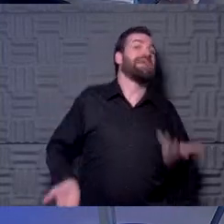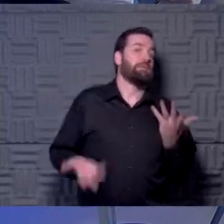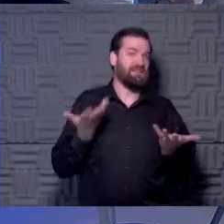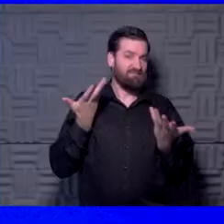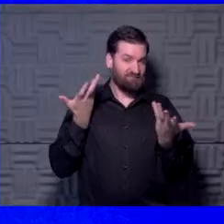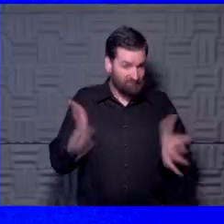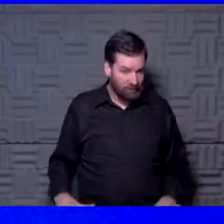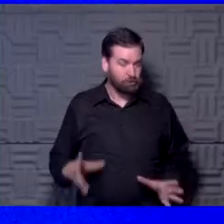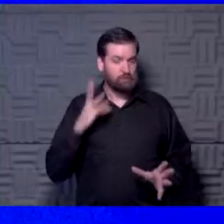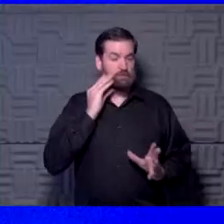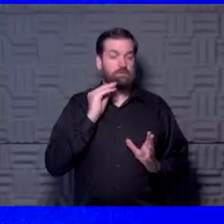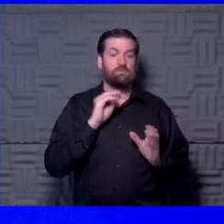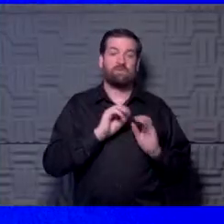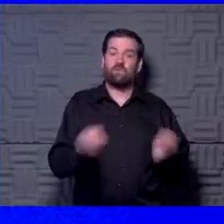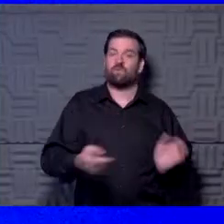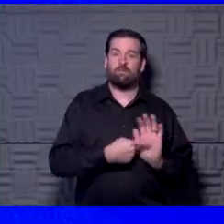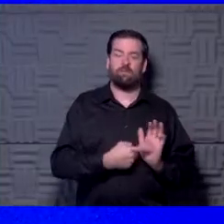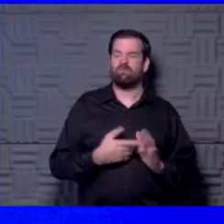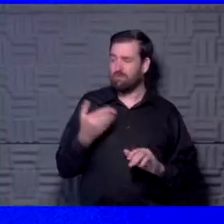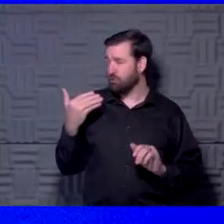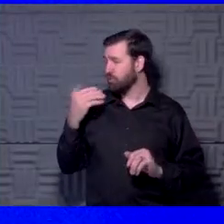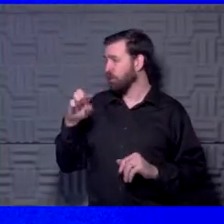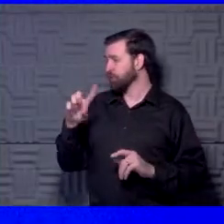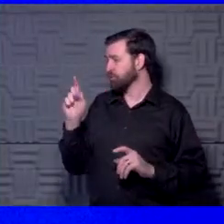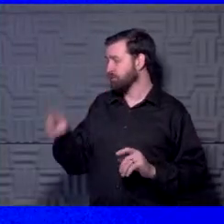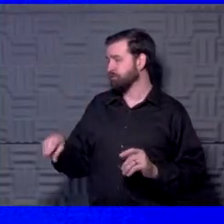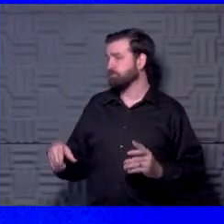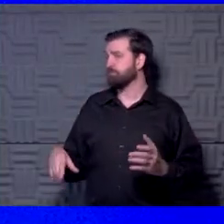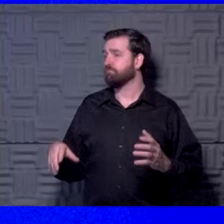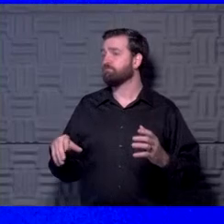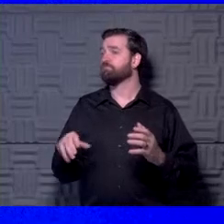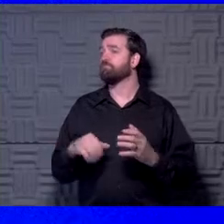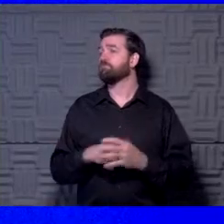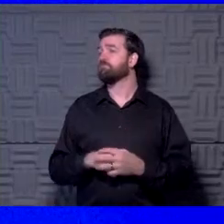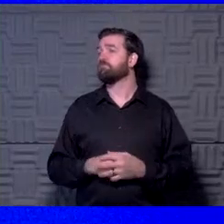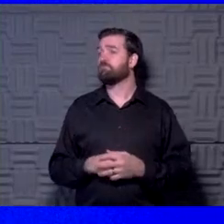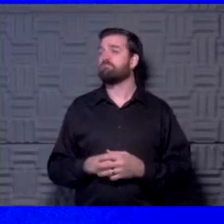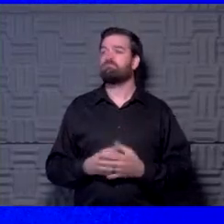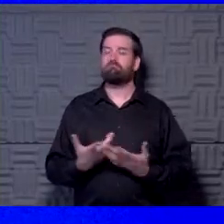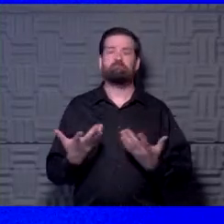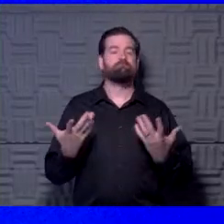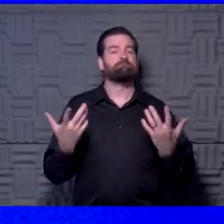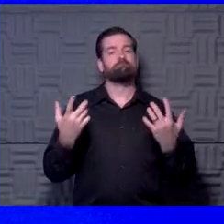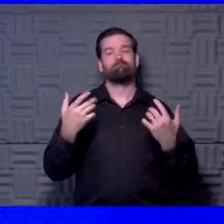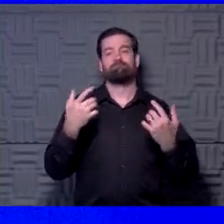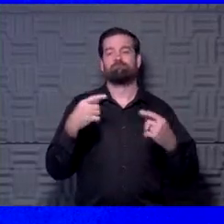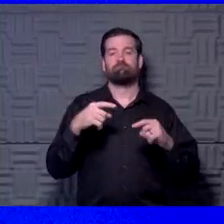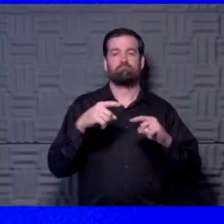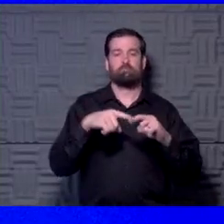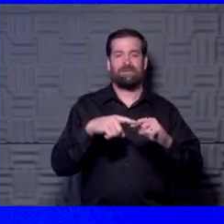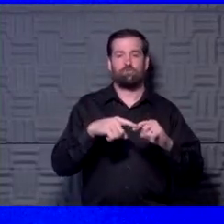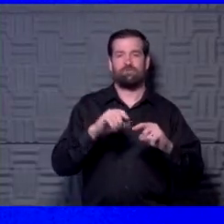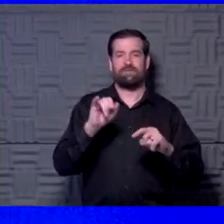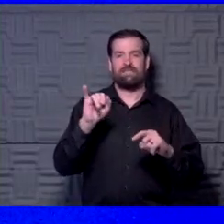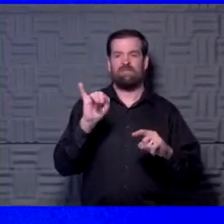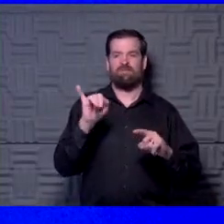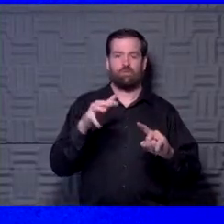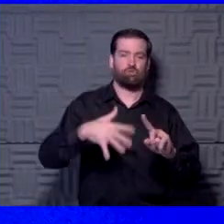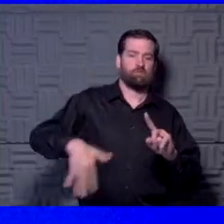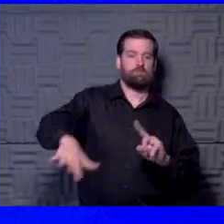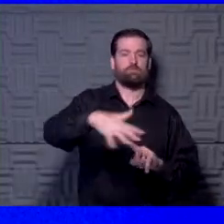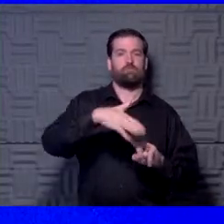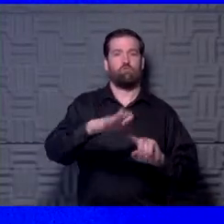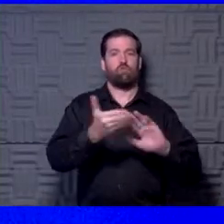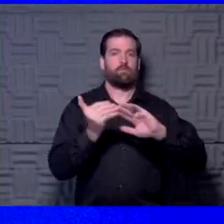asymptomatic? Yeah, that's a really good question. I think a lot of that would, um, depend on the infection dynamics in your